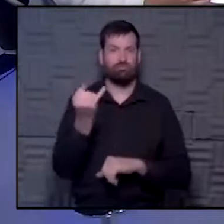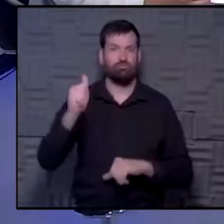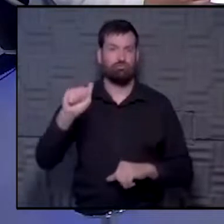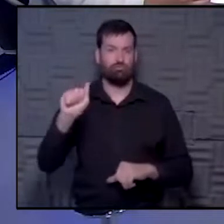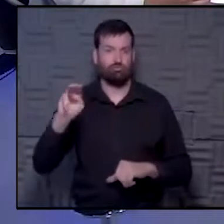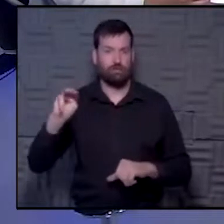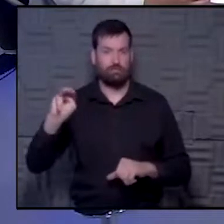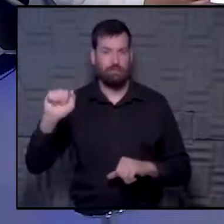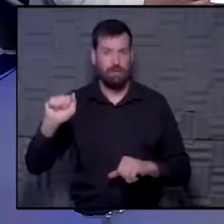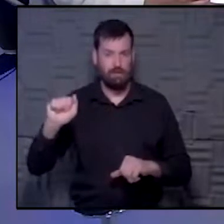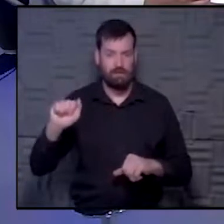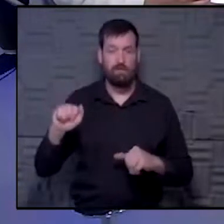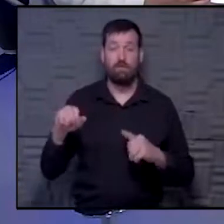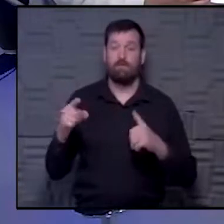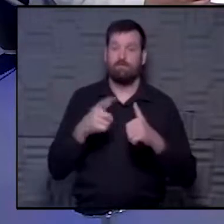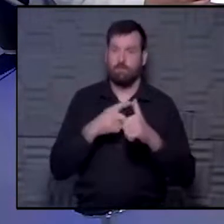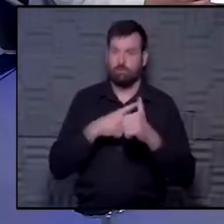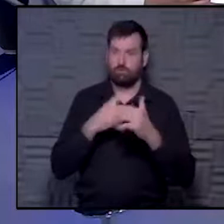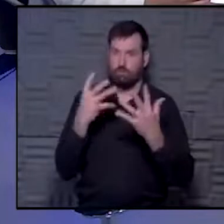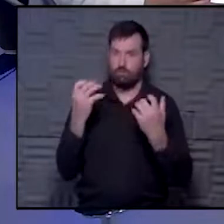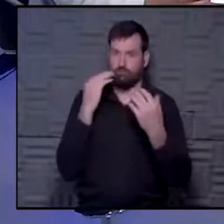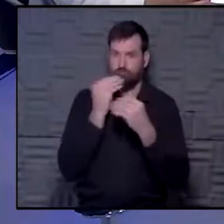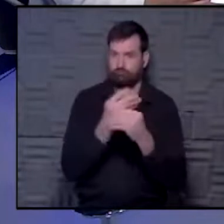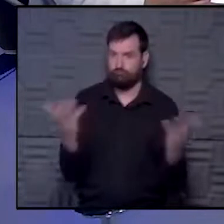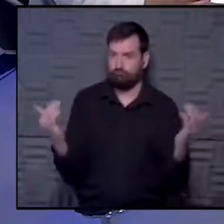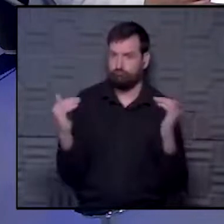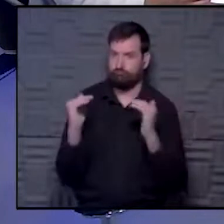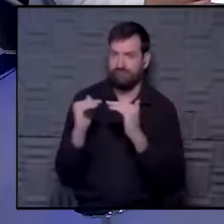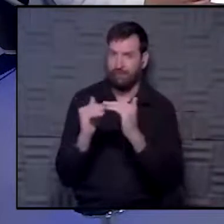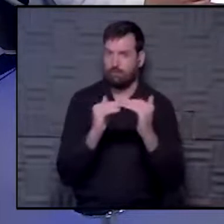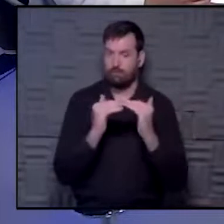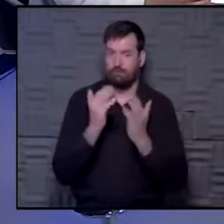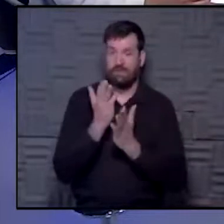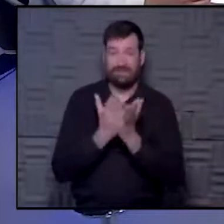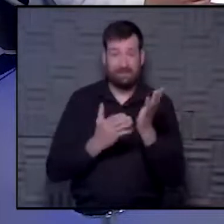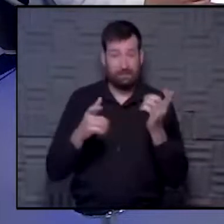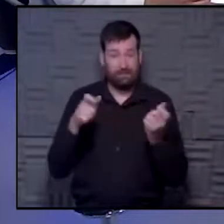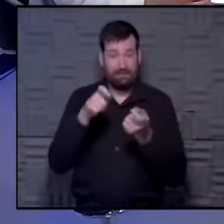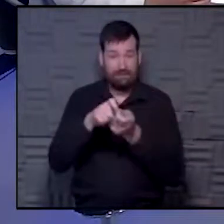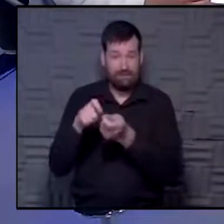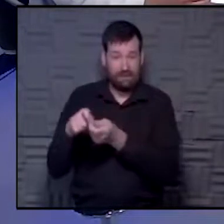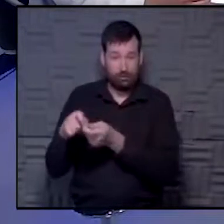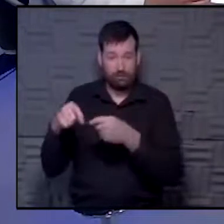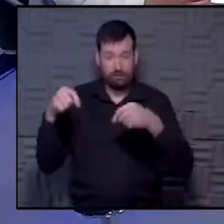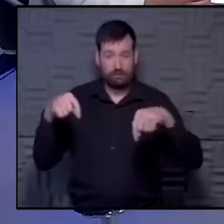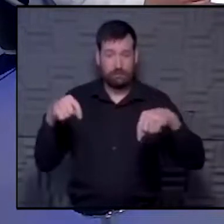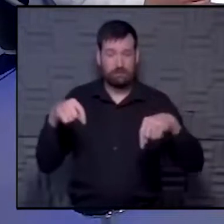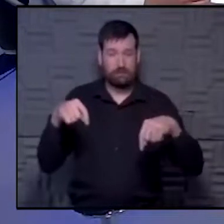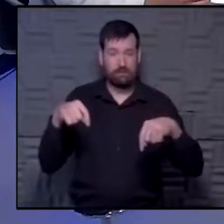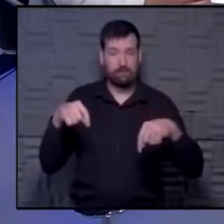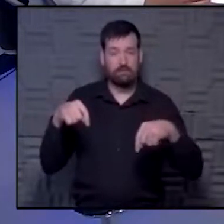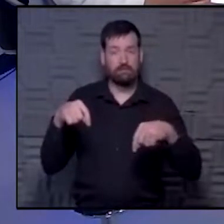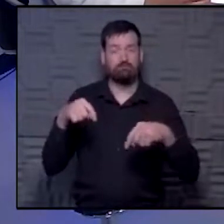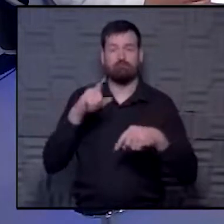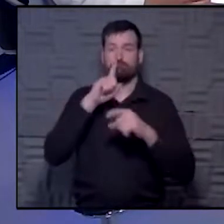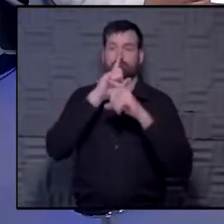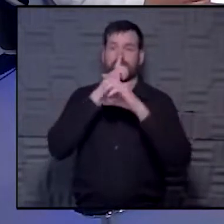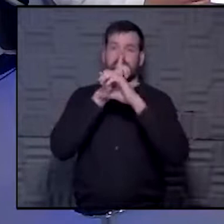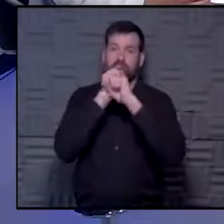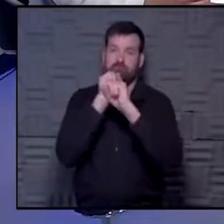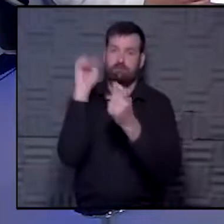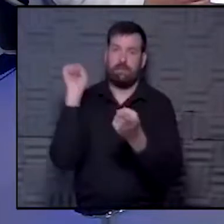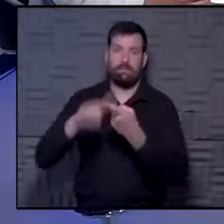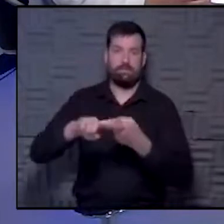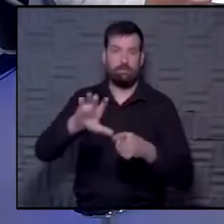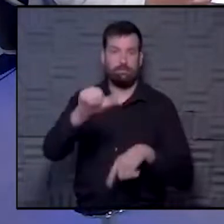To start, we should be fair with everyone. Some of the details of this study are embargoed until 10 a.m. today. But we do